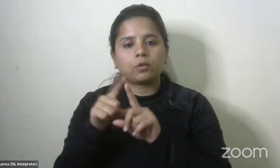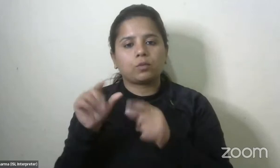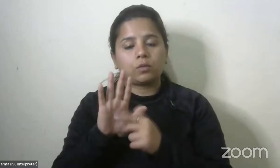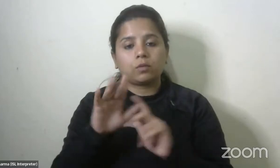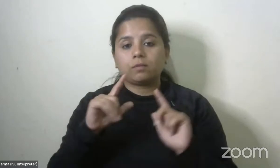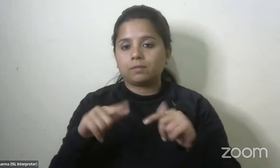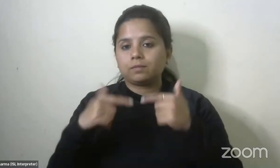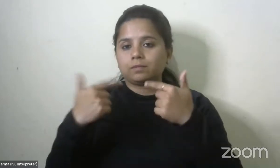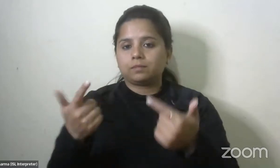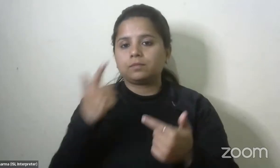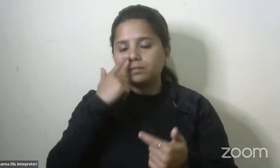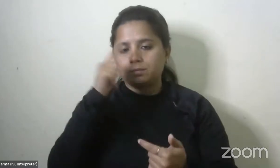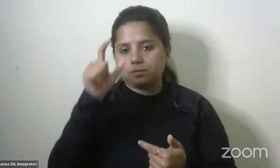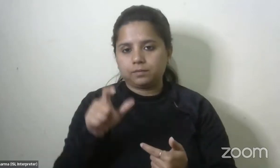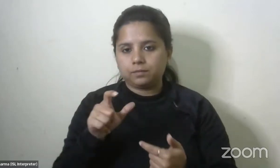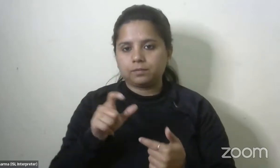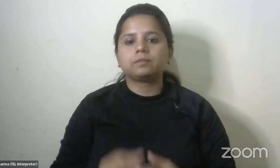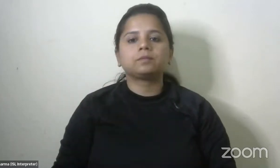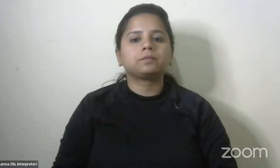to you ma'am and sir